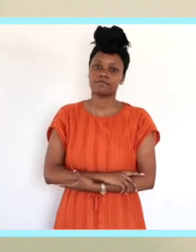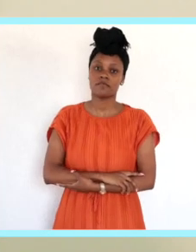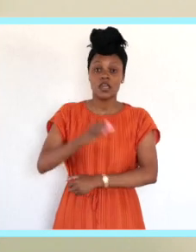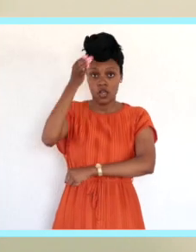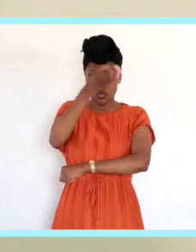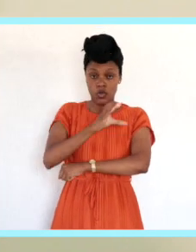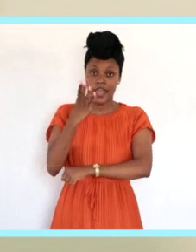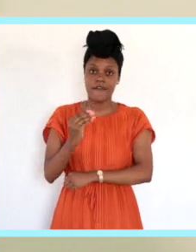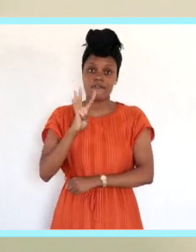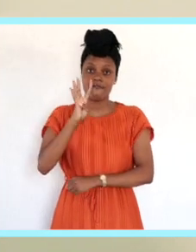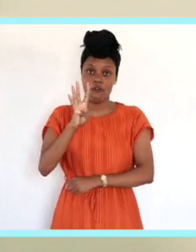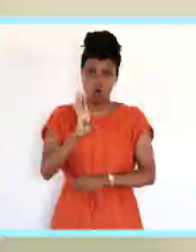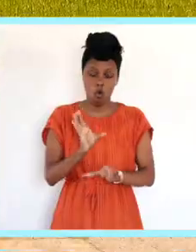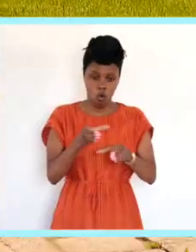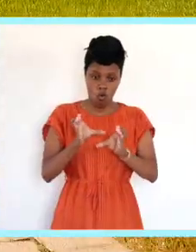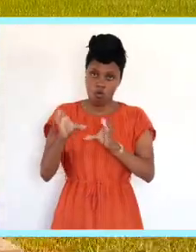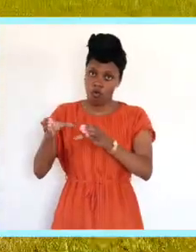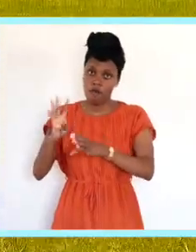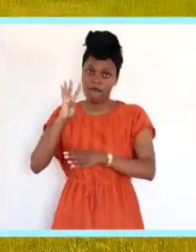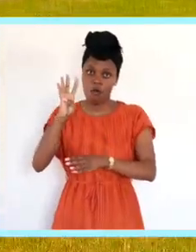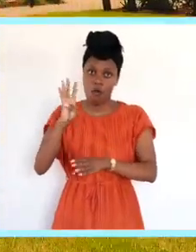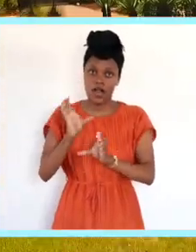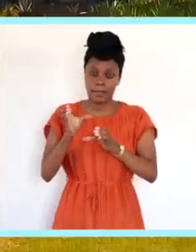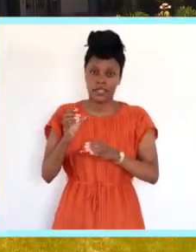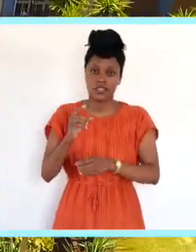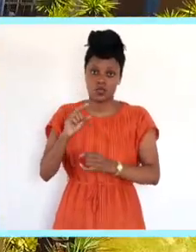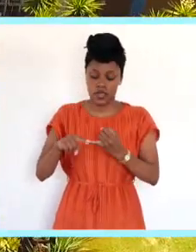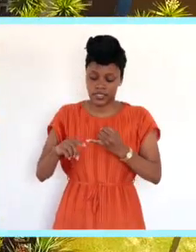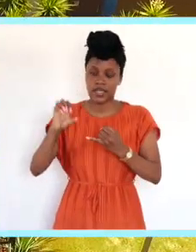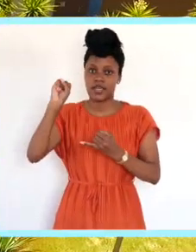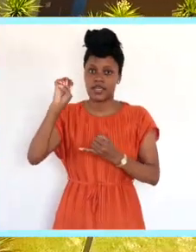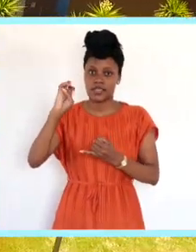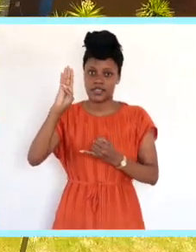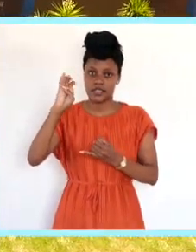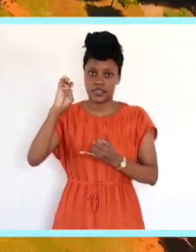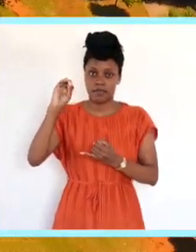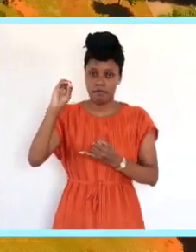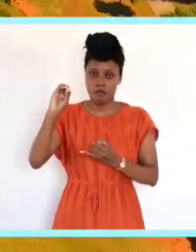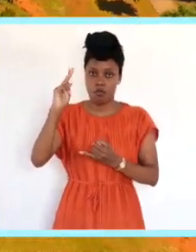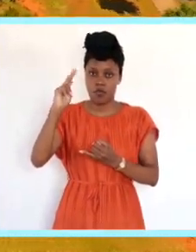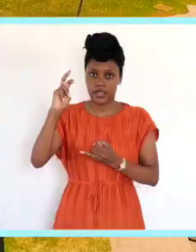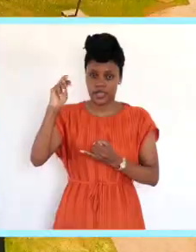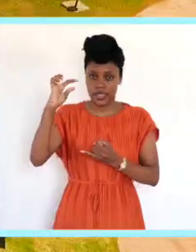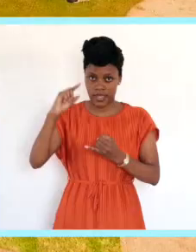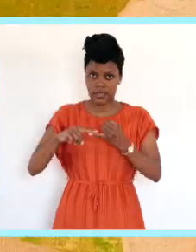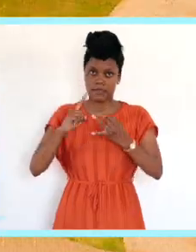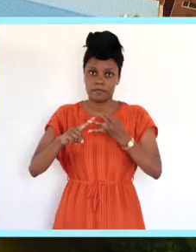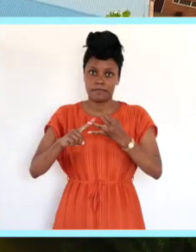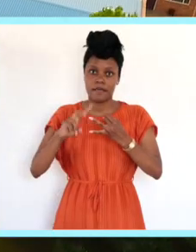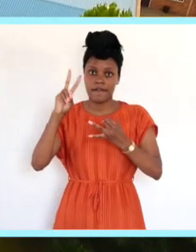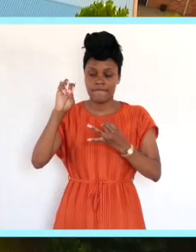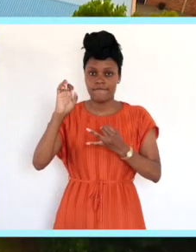The college has got four campuses and the four campuses are the Zbukin campus which is situated in Zbukin,